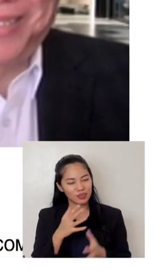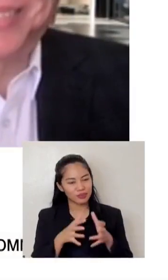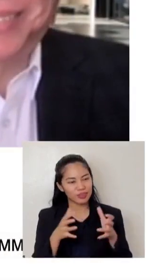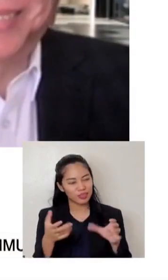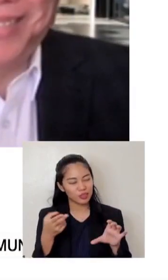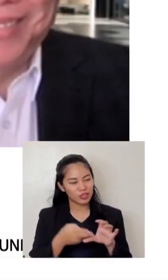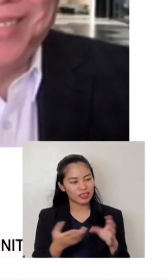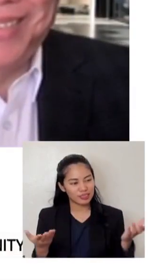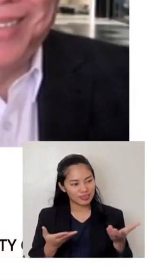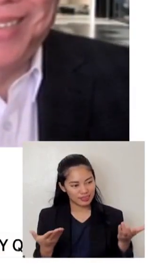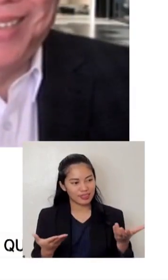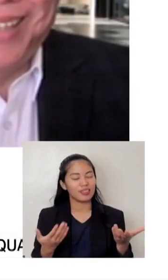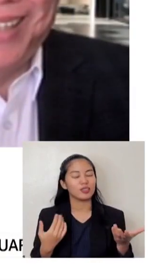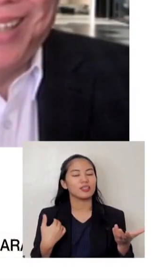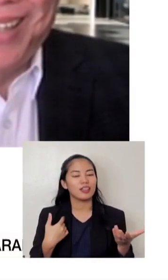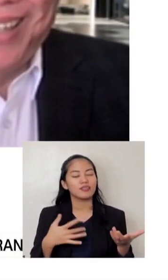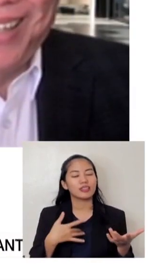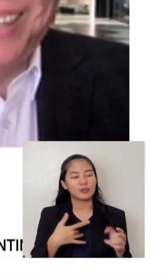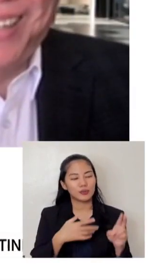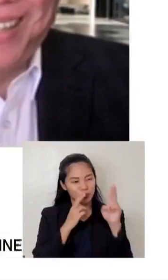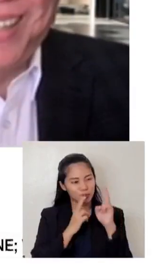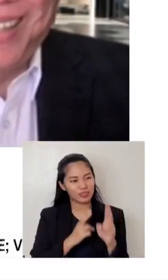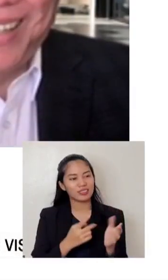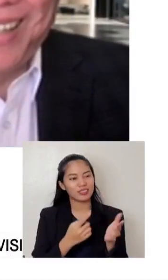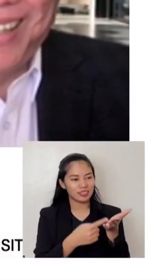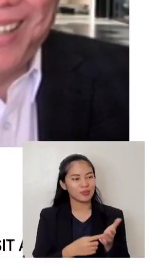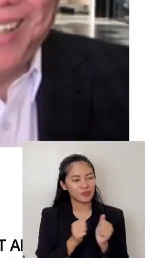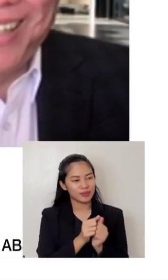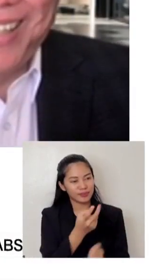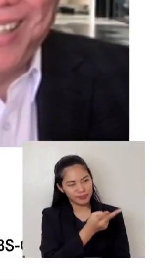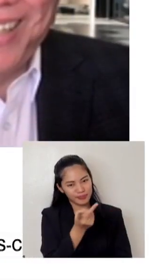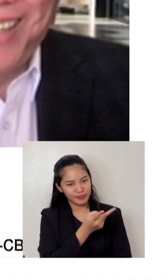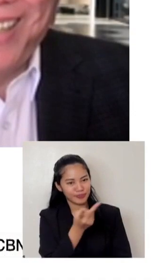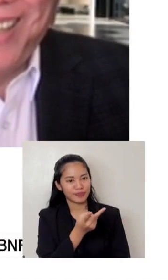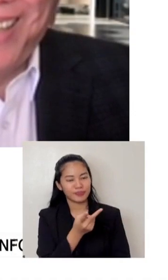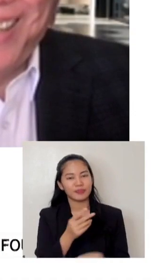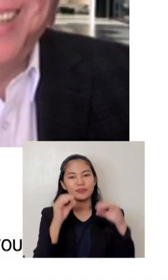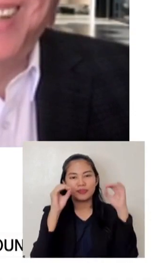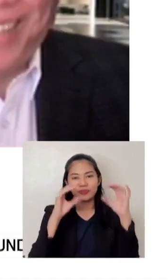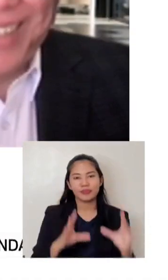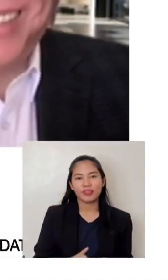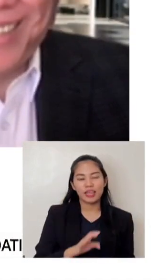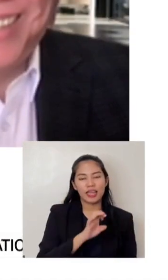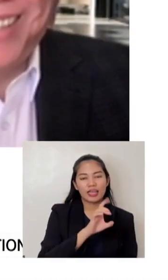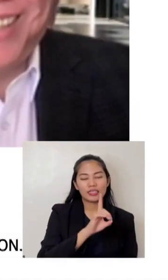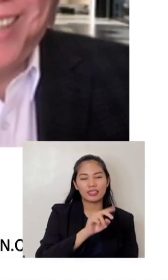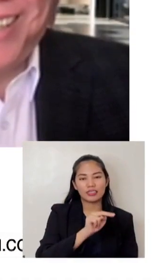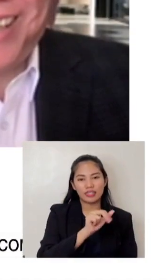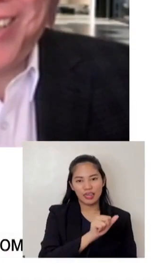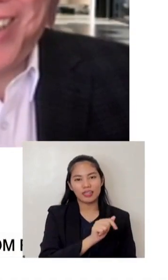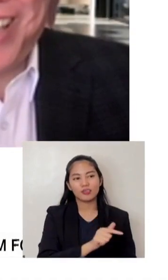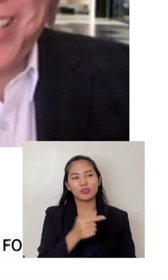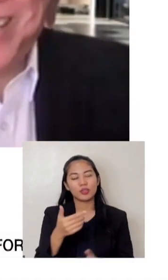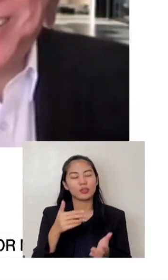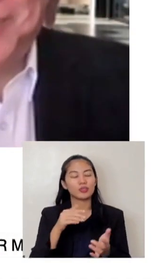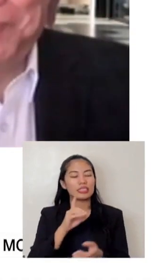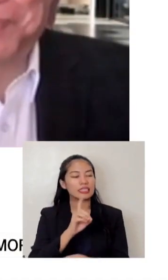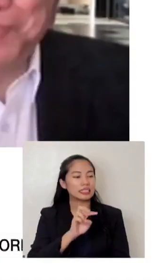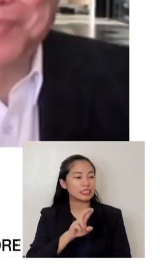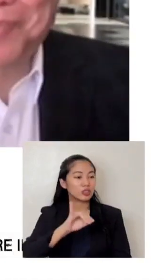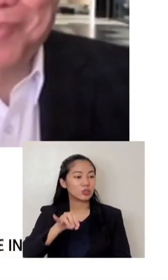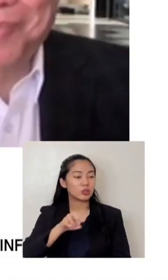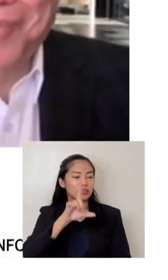Always a pleasure talking shop with you, Professors Ed Nako and Julai T. Hanke. Thank you so much for joining us today. Thank you, Basie.